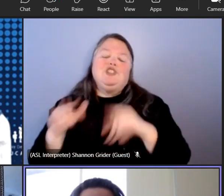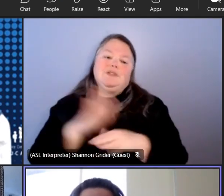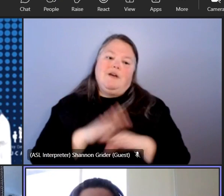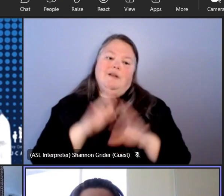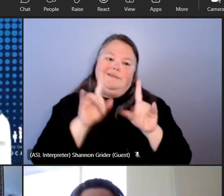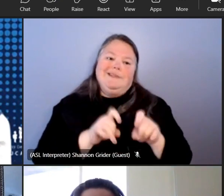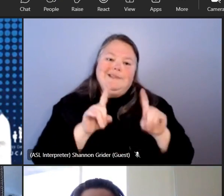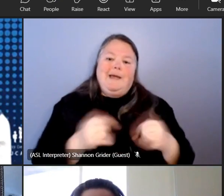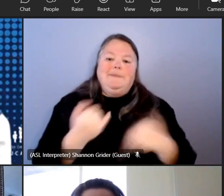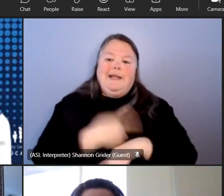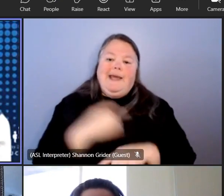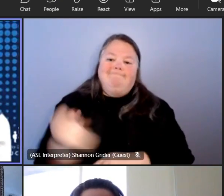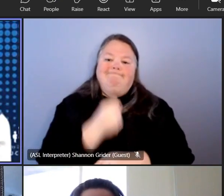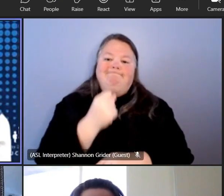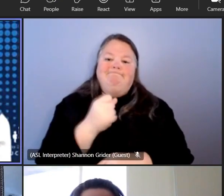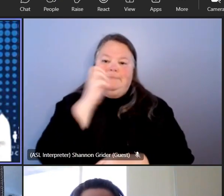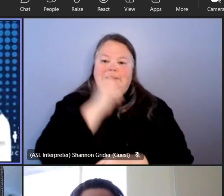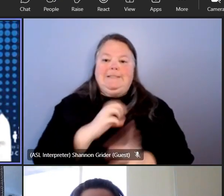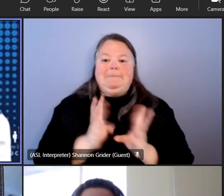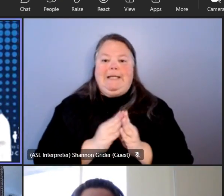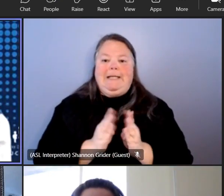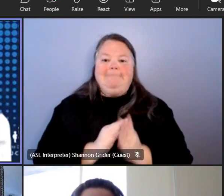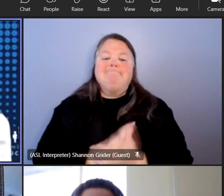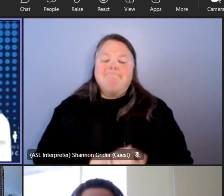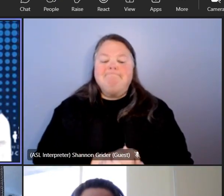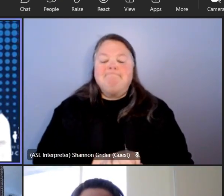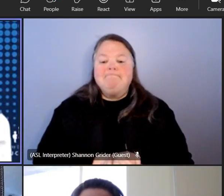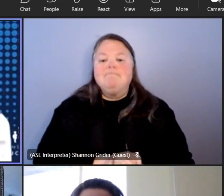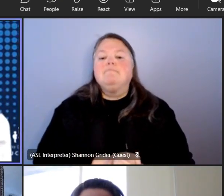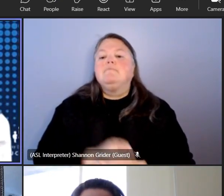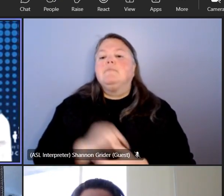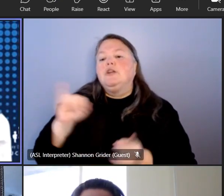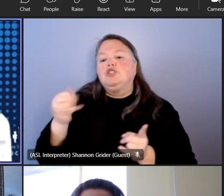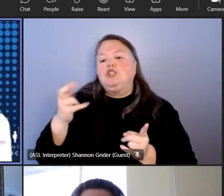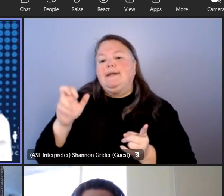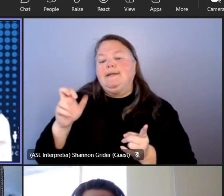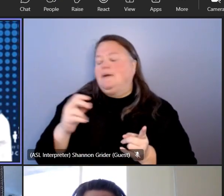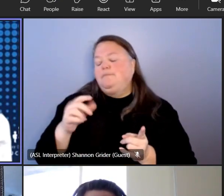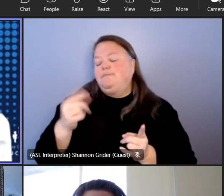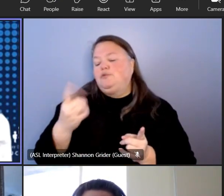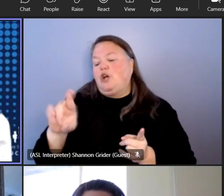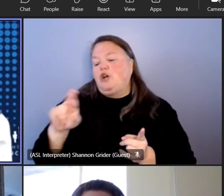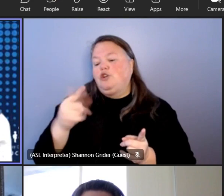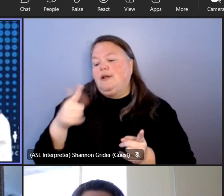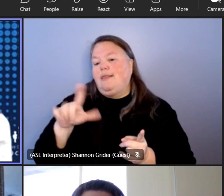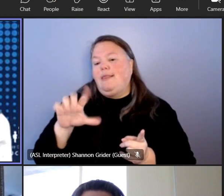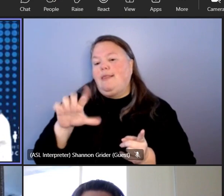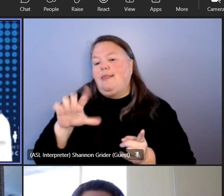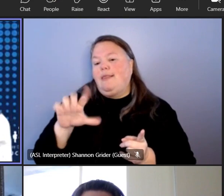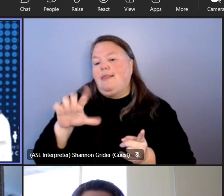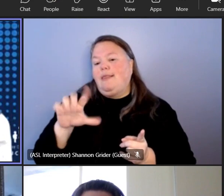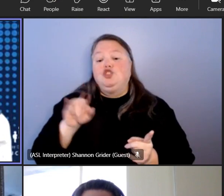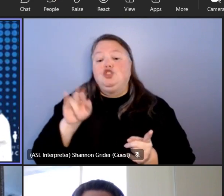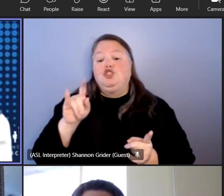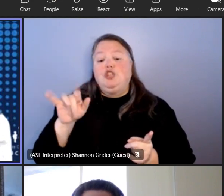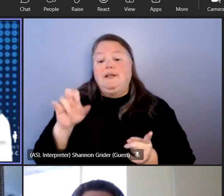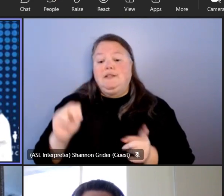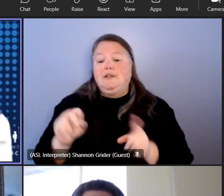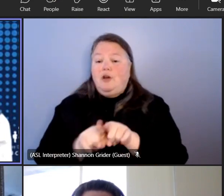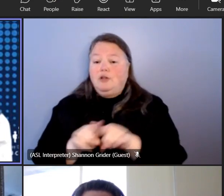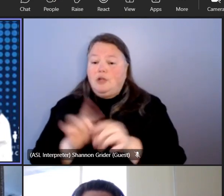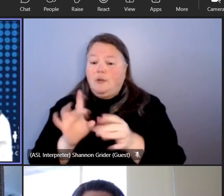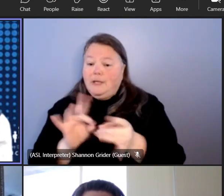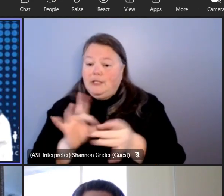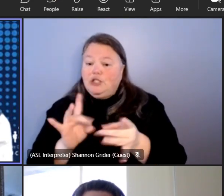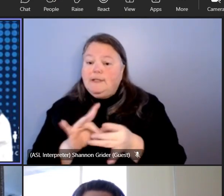got it okay okay and justin's got another idea here are the effects of covet on students and how schools and teachers